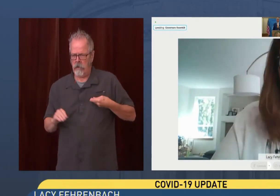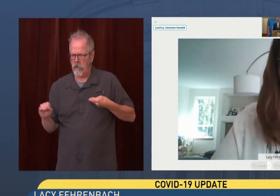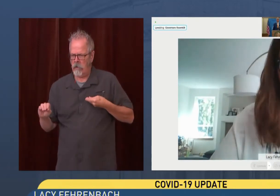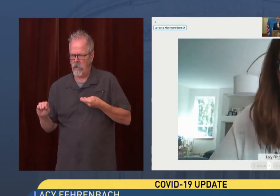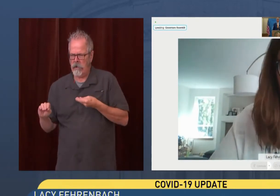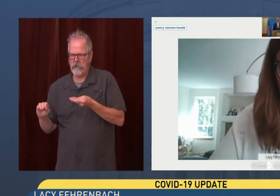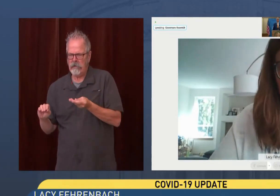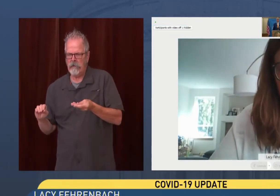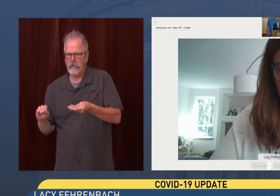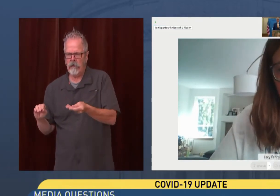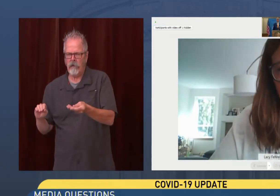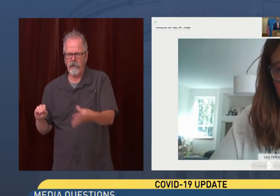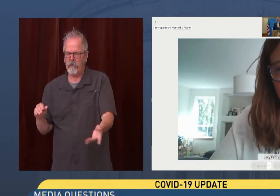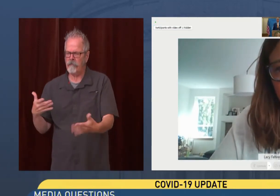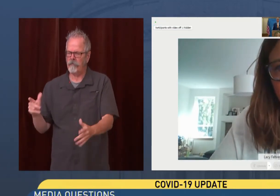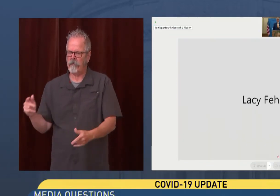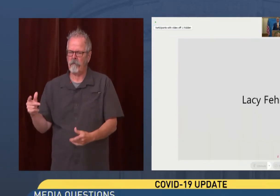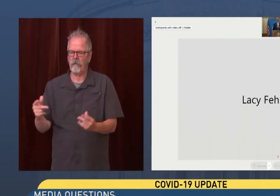future variants.